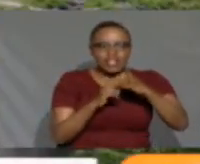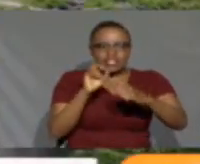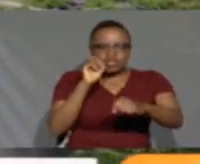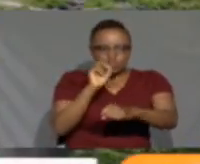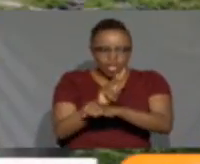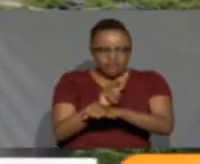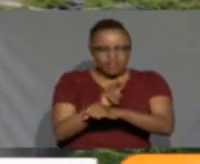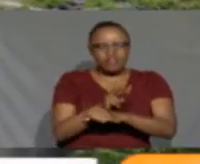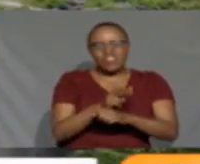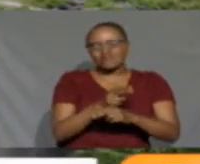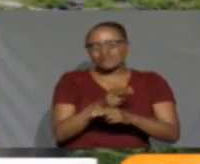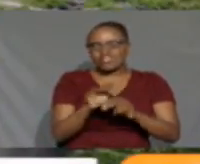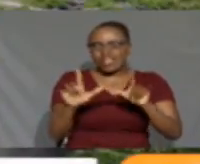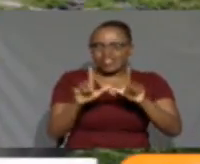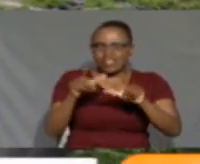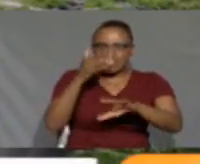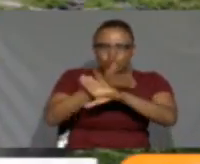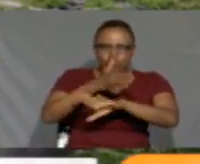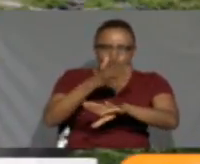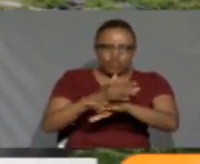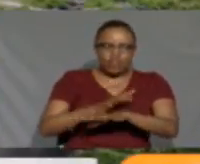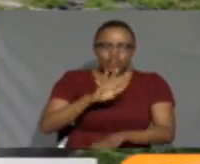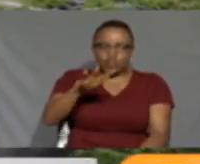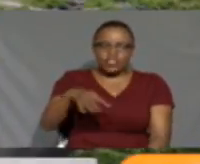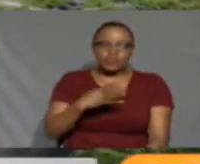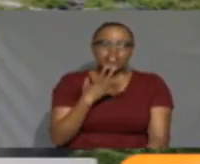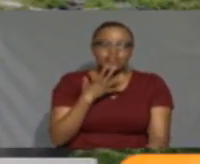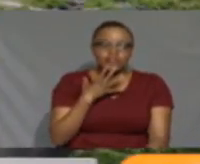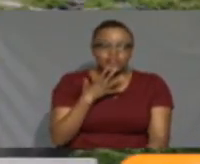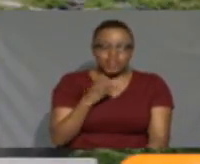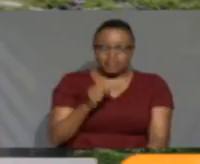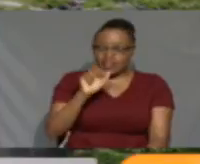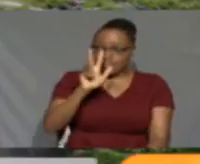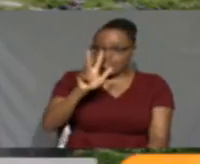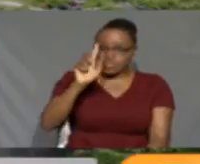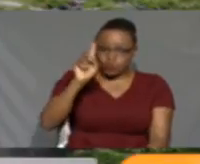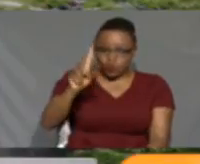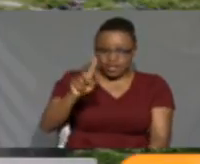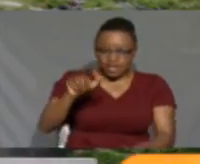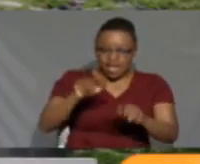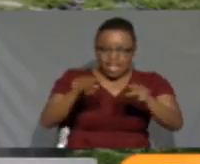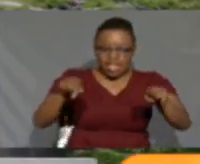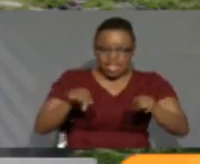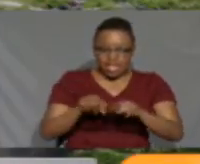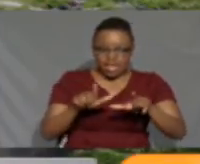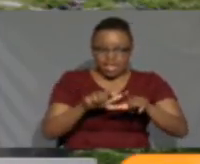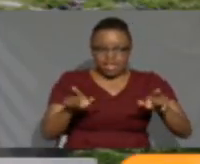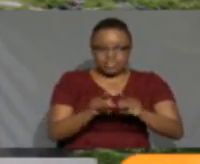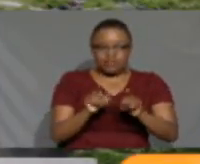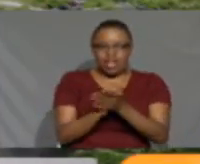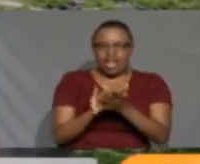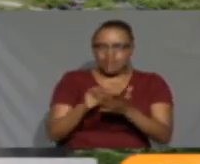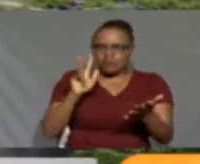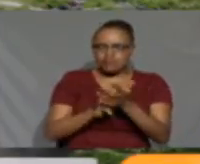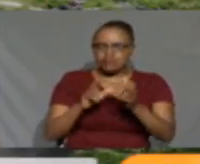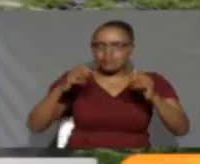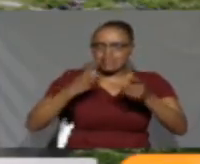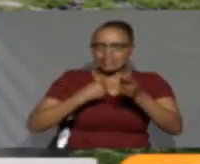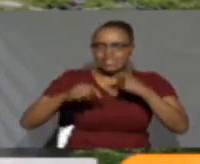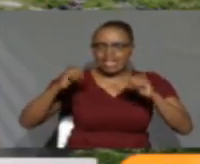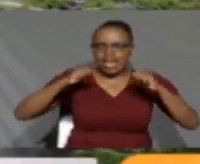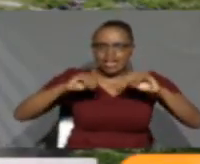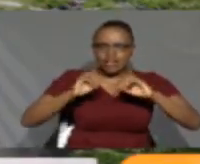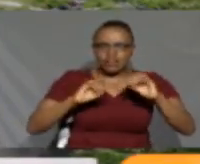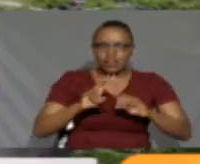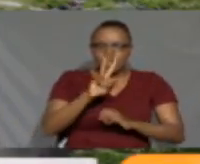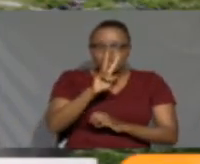irregularly acquired titles, 4,531 parcels with unauthenticated sale agreements, and